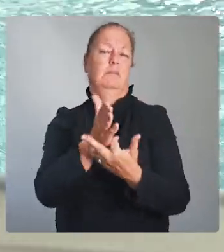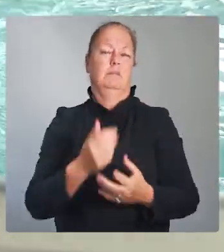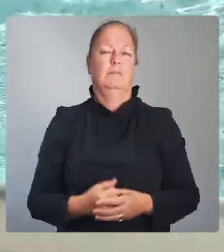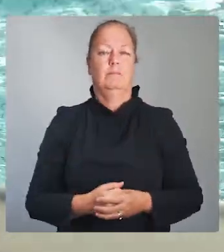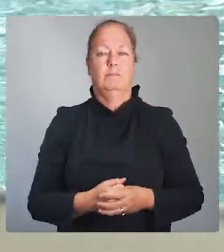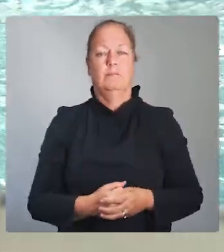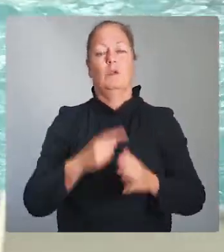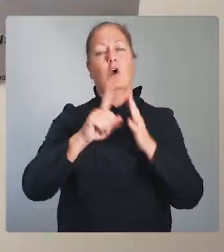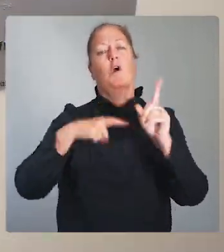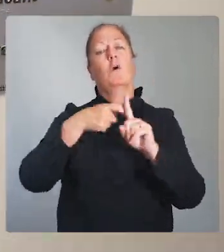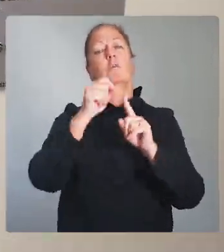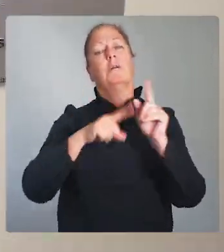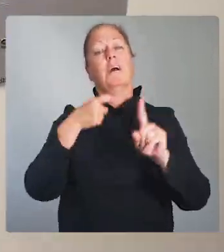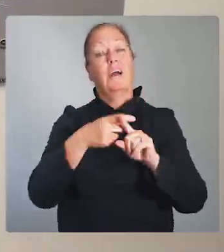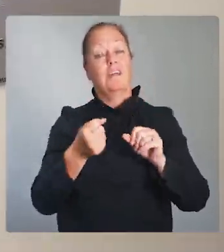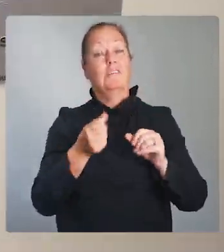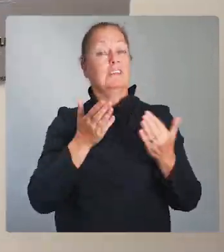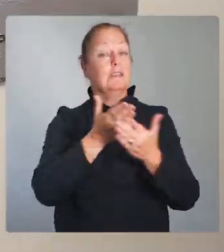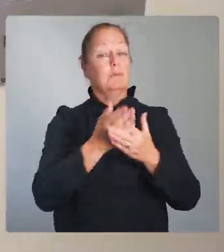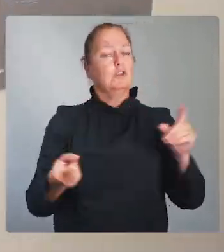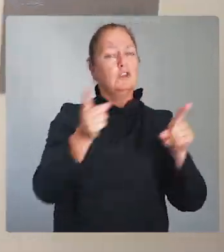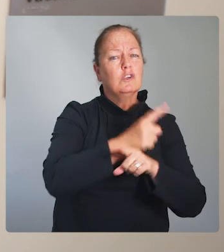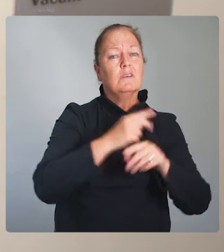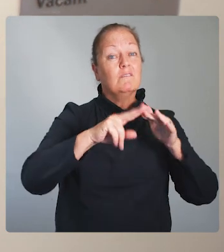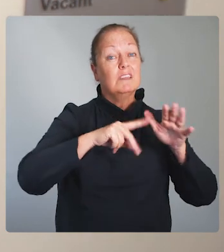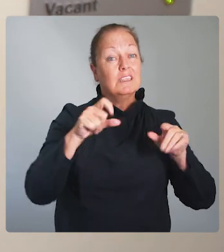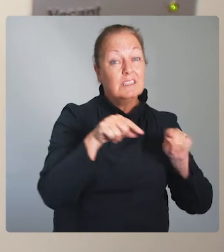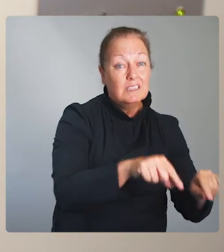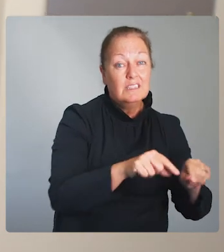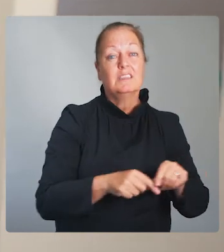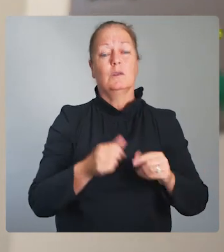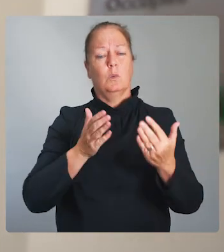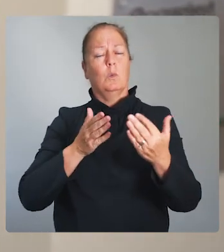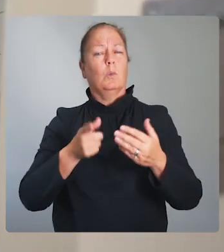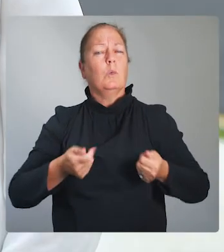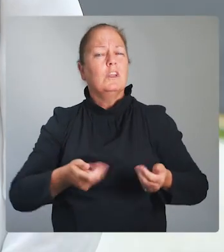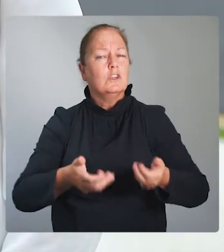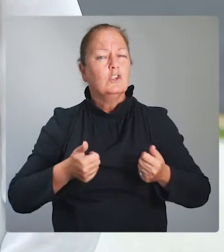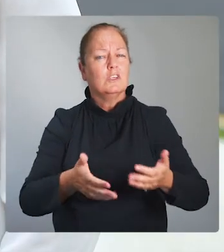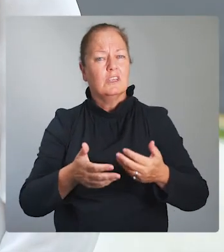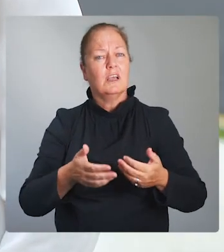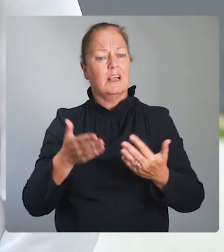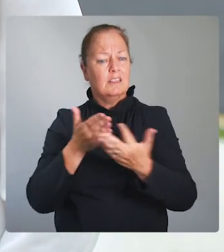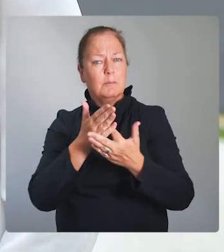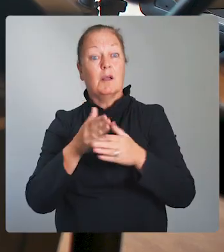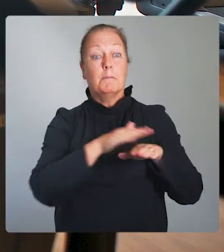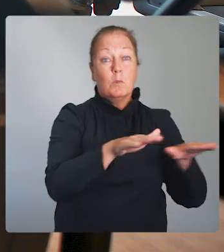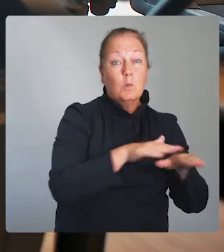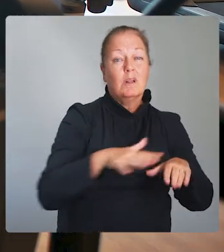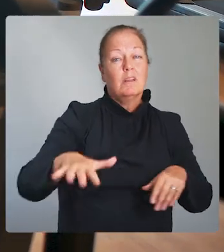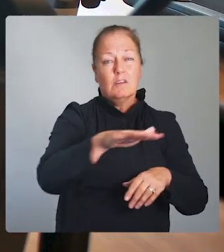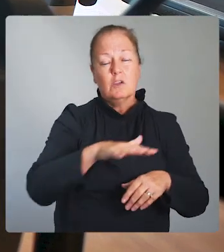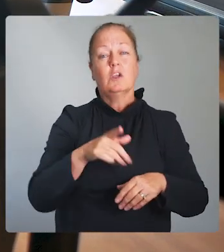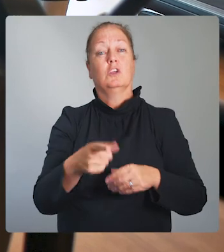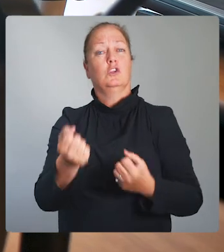The Oak Park Centre has accessible changing places facilities, wheelchair access throughout the building and pool decks, accessible gym